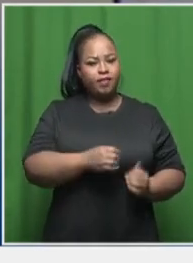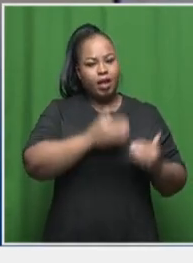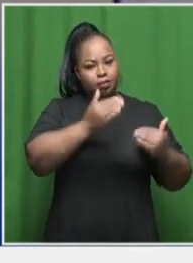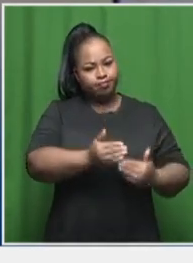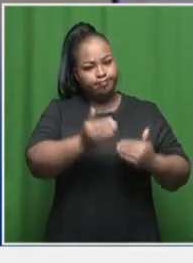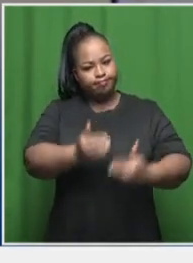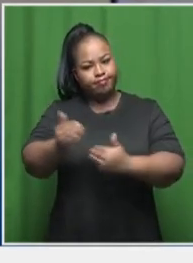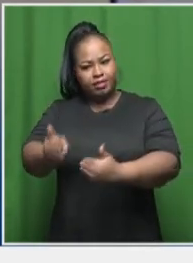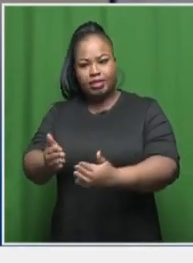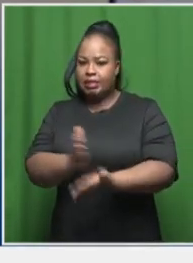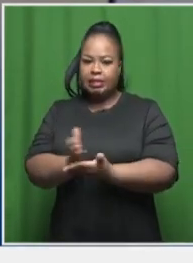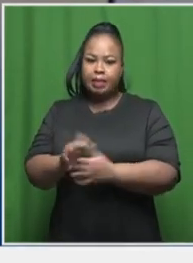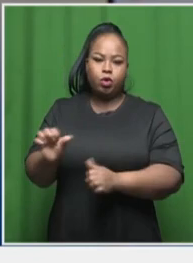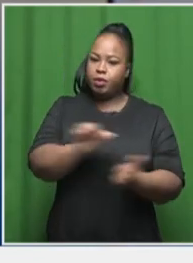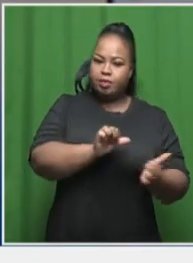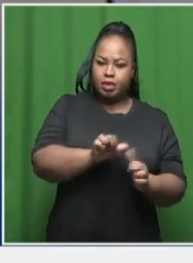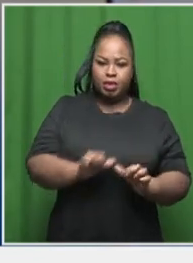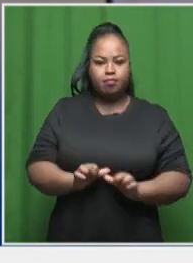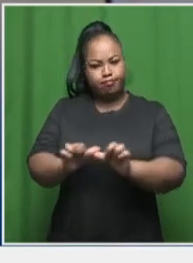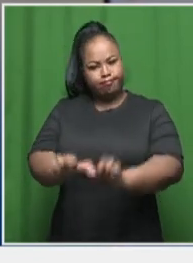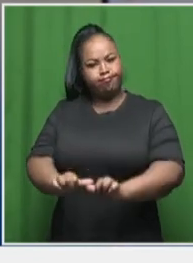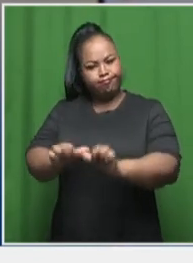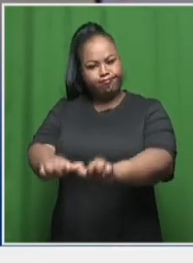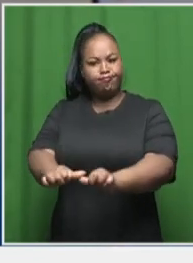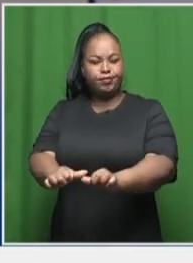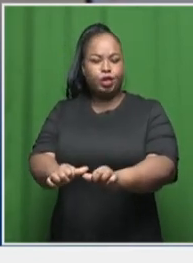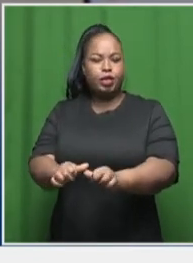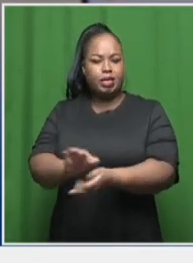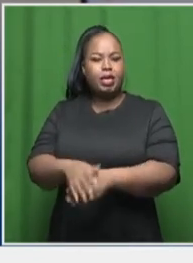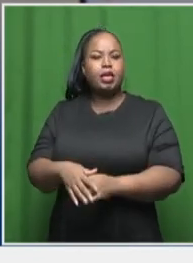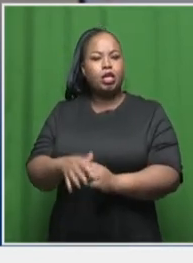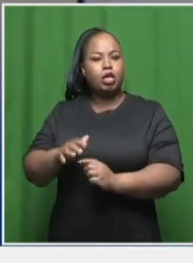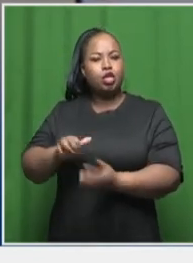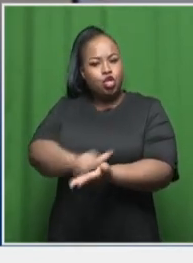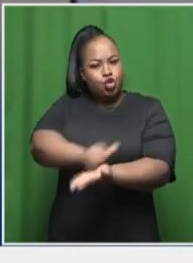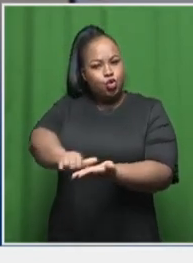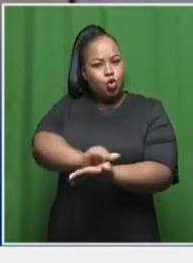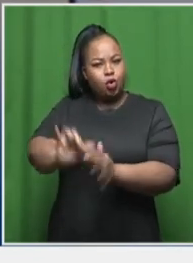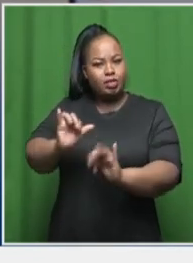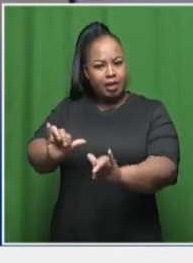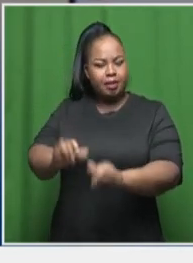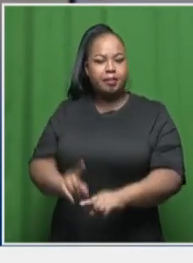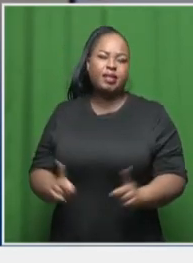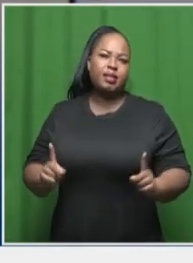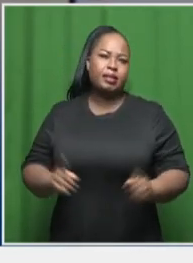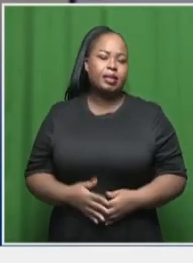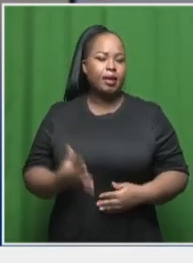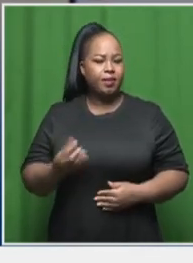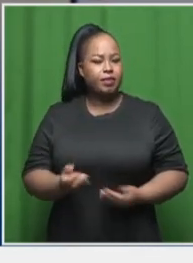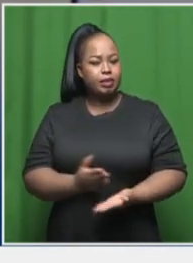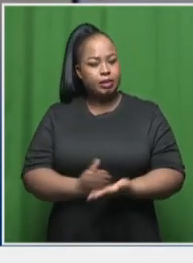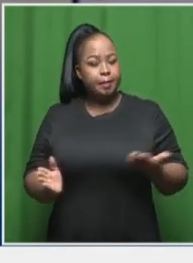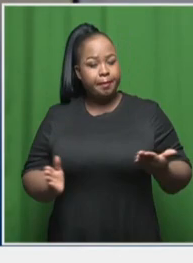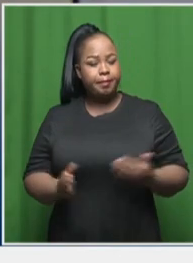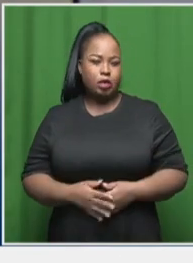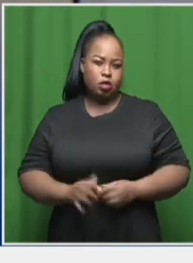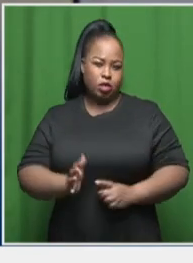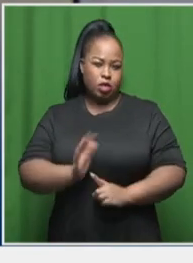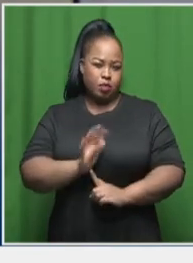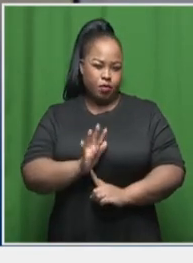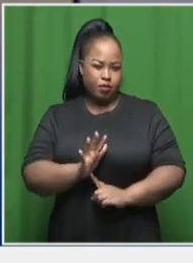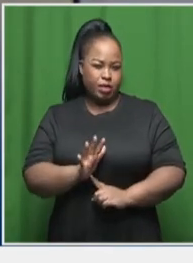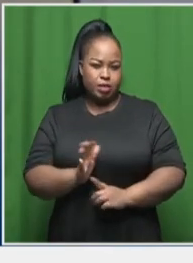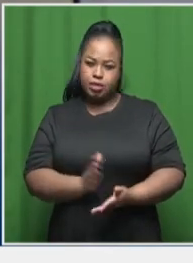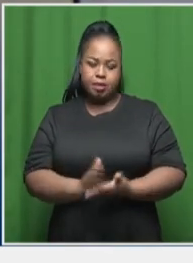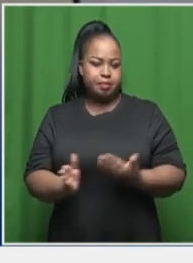kind of don't go back. They keep going, you know, so it, it, um, there are parts of the, of the movie that, um,